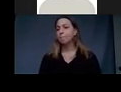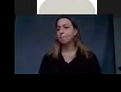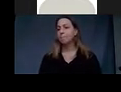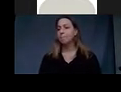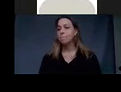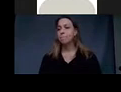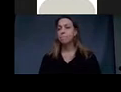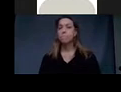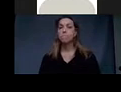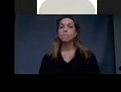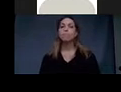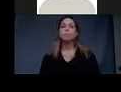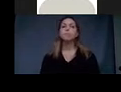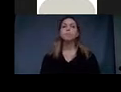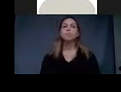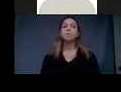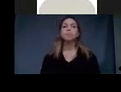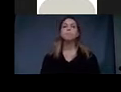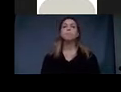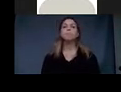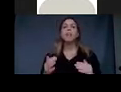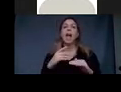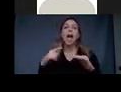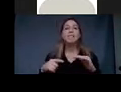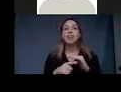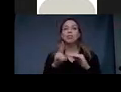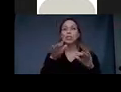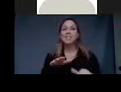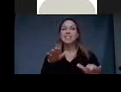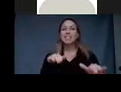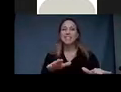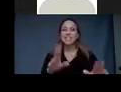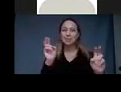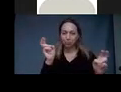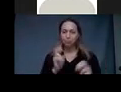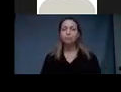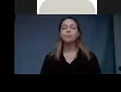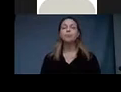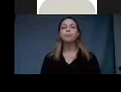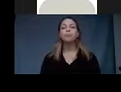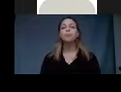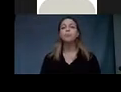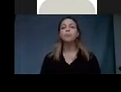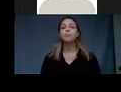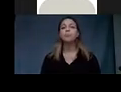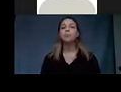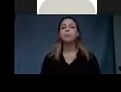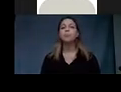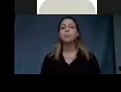This next painting is Adventures at Sea. And in this painting,